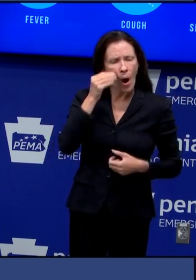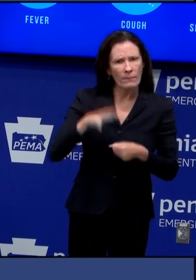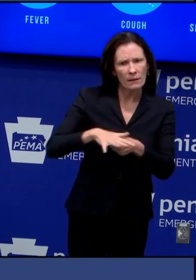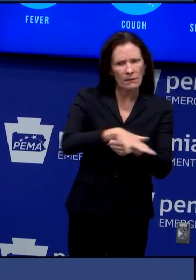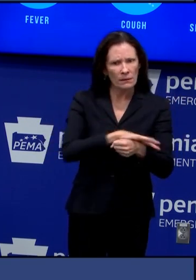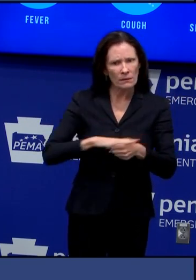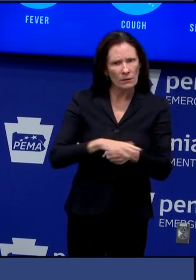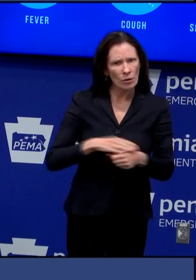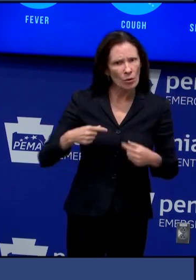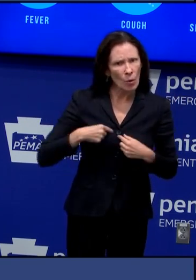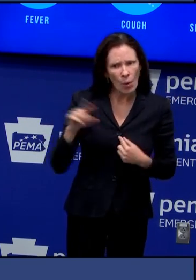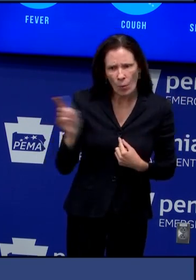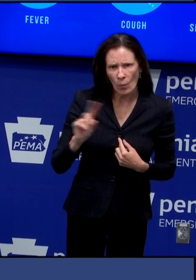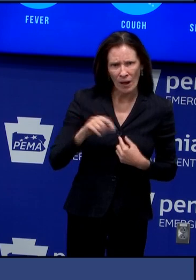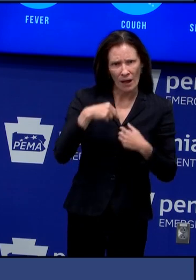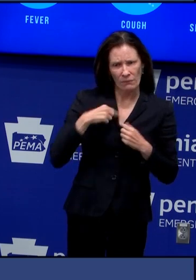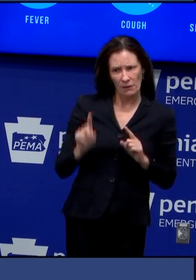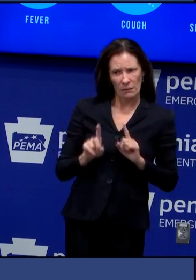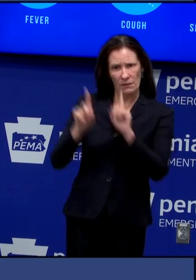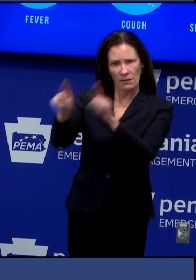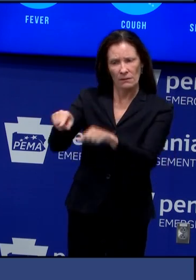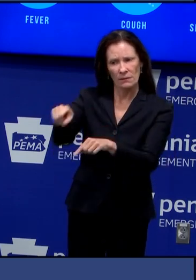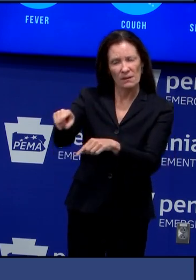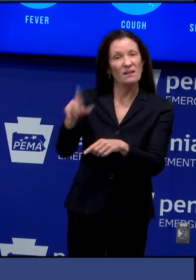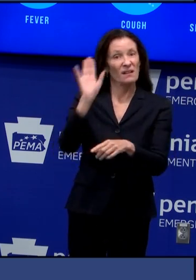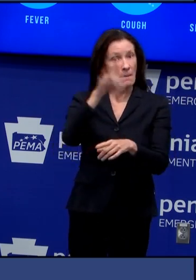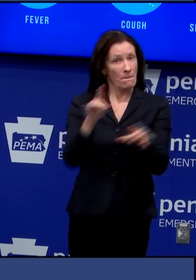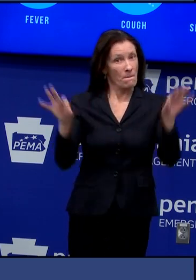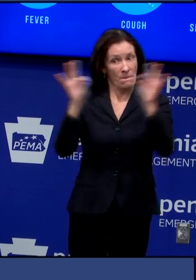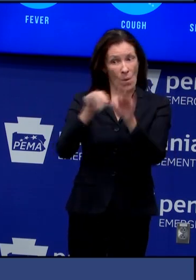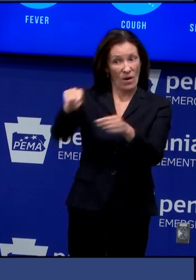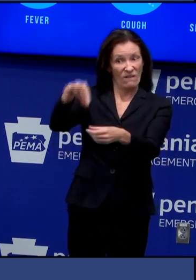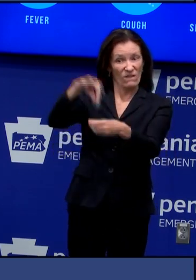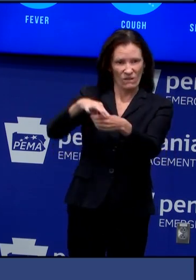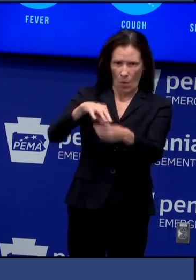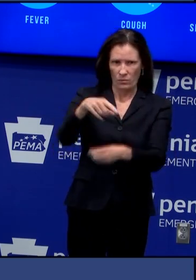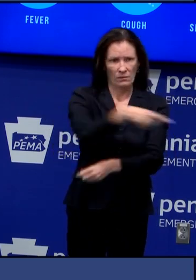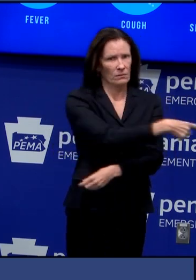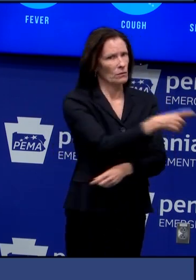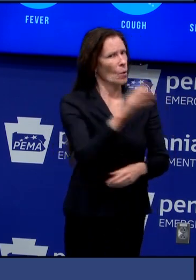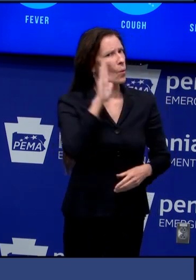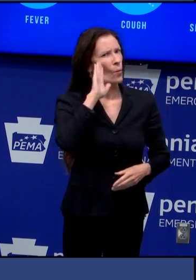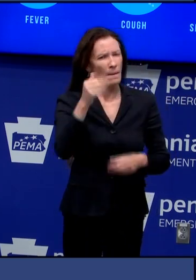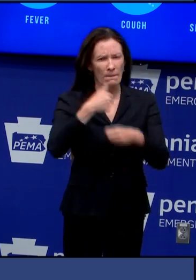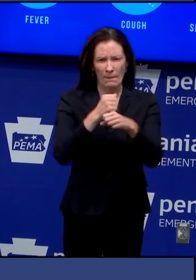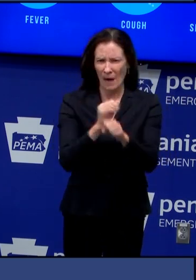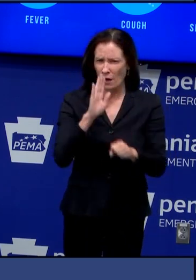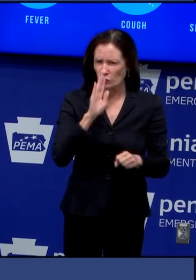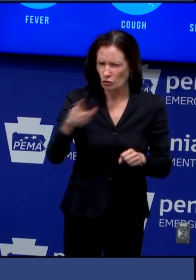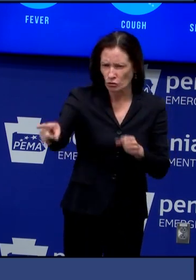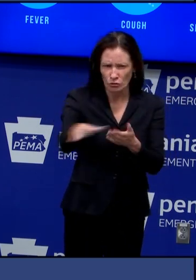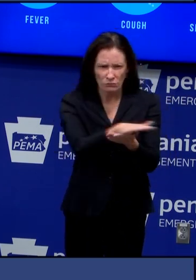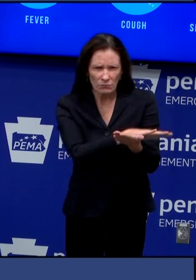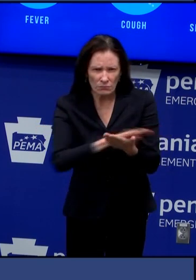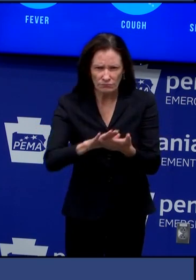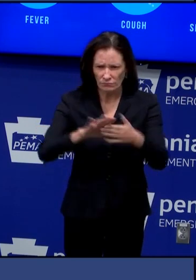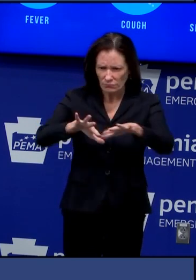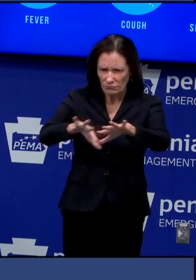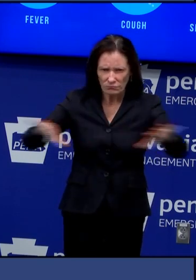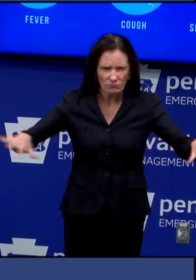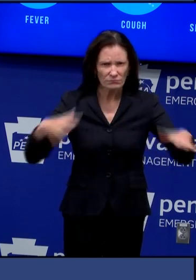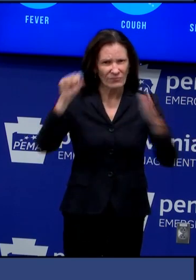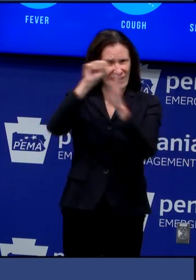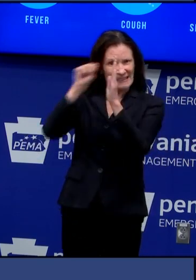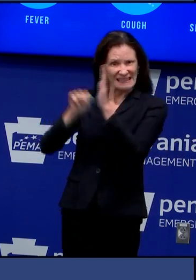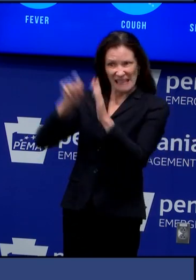so the department of state has purchased masks and other protective equipment which will be distributed along with guidance on